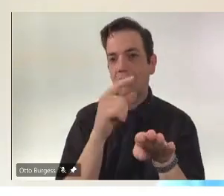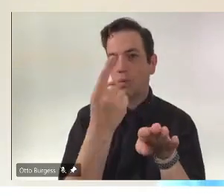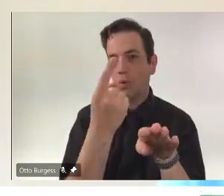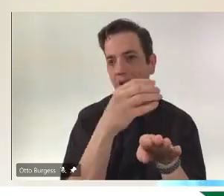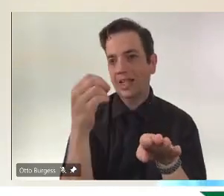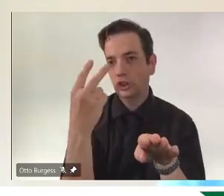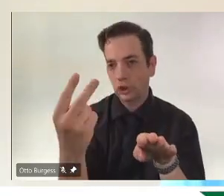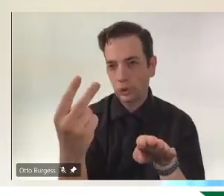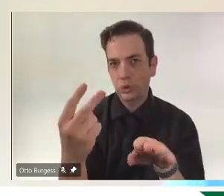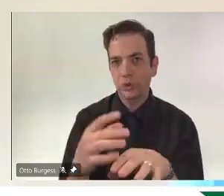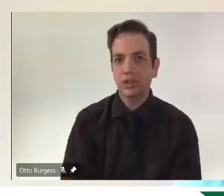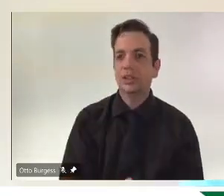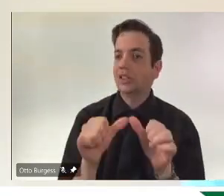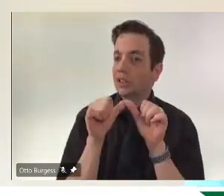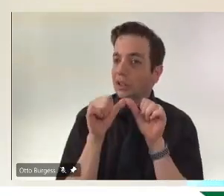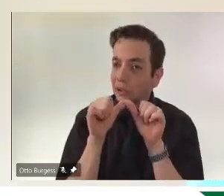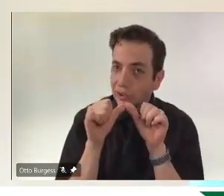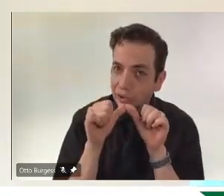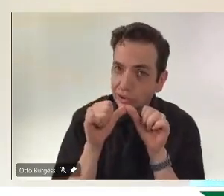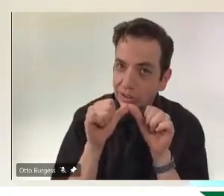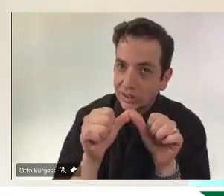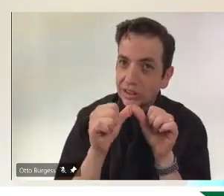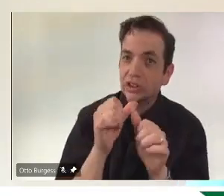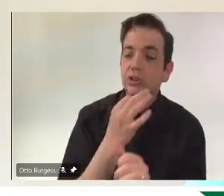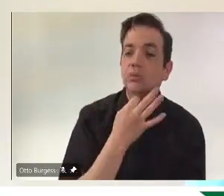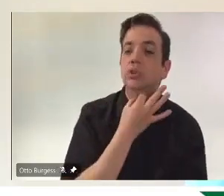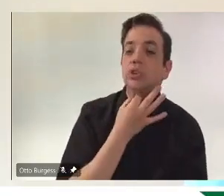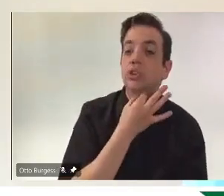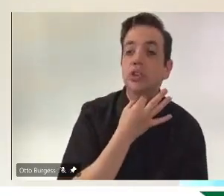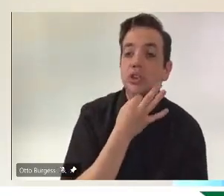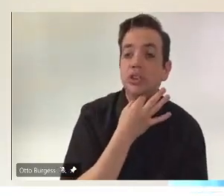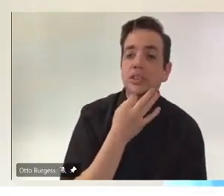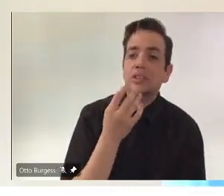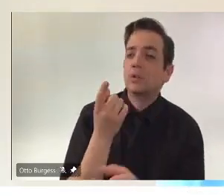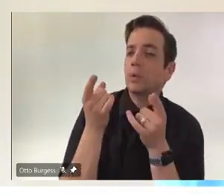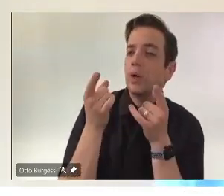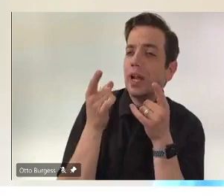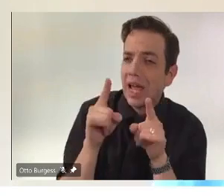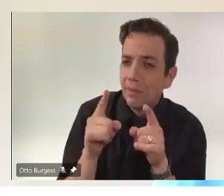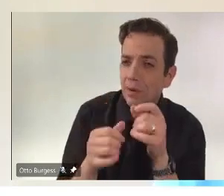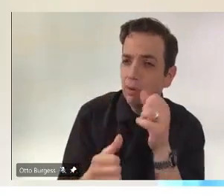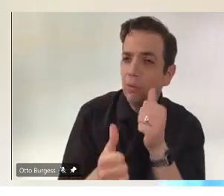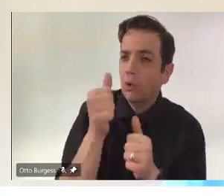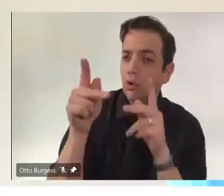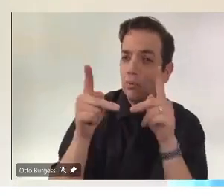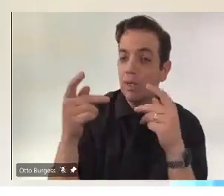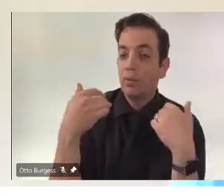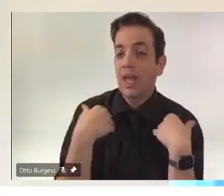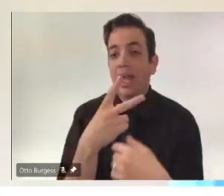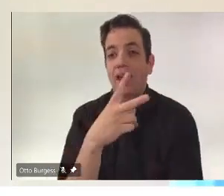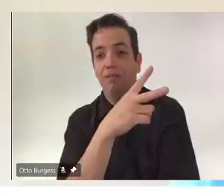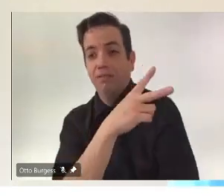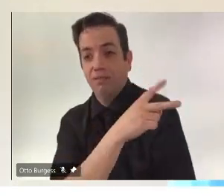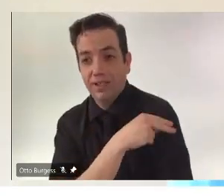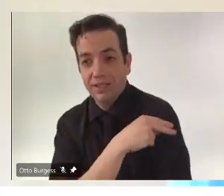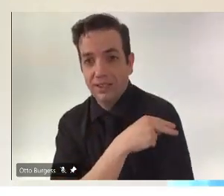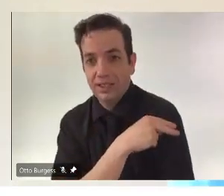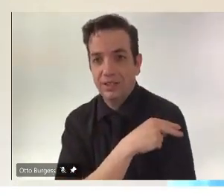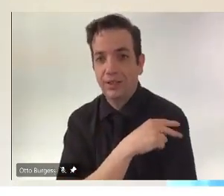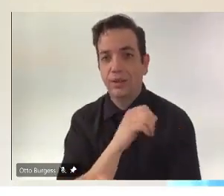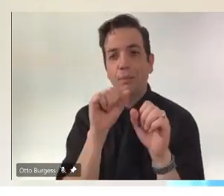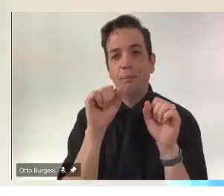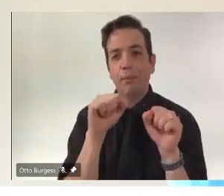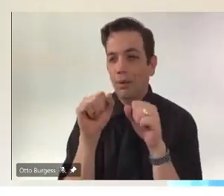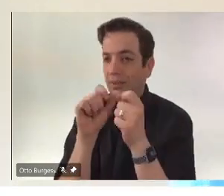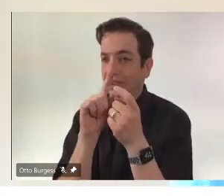with a highly vaccinated population and with adherence to guidelines. We hope we won't see large super